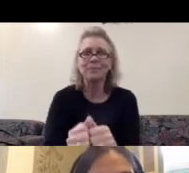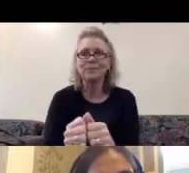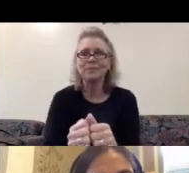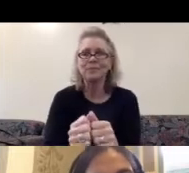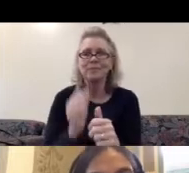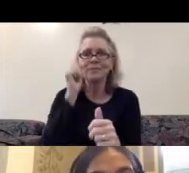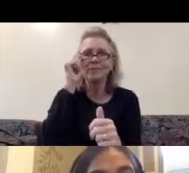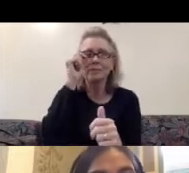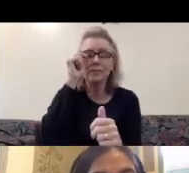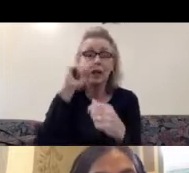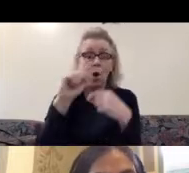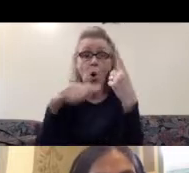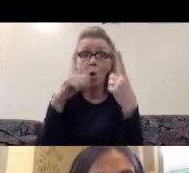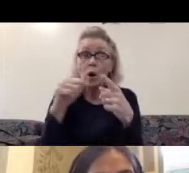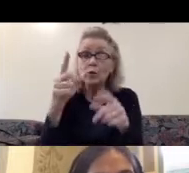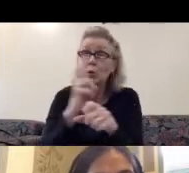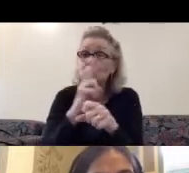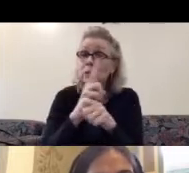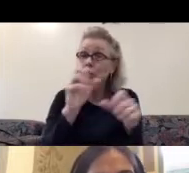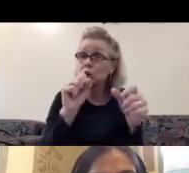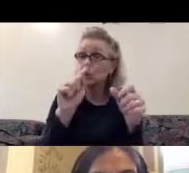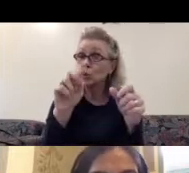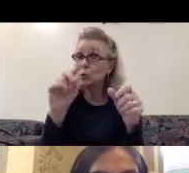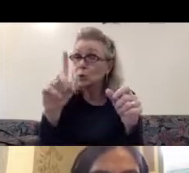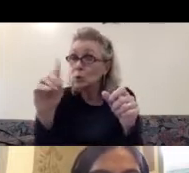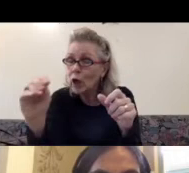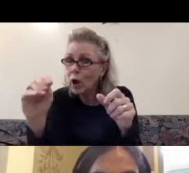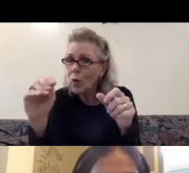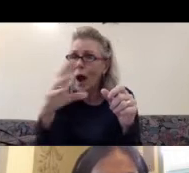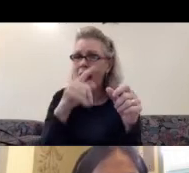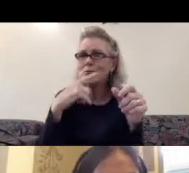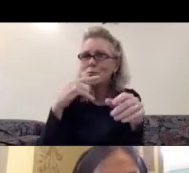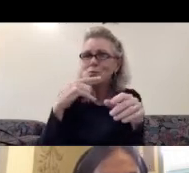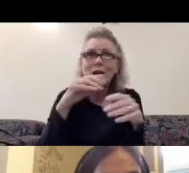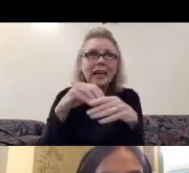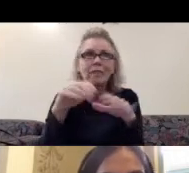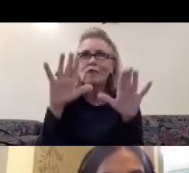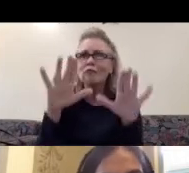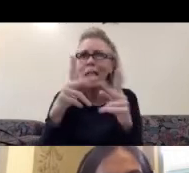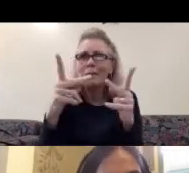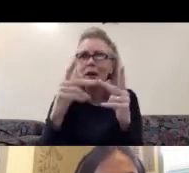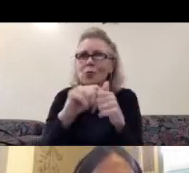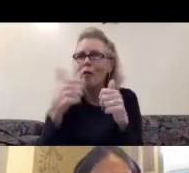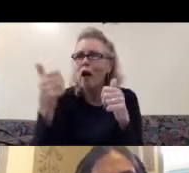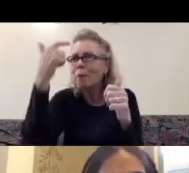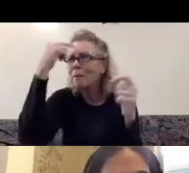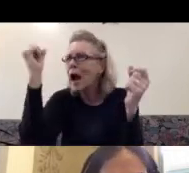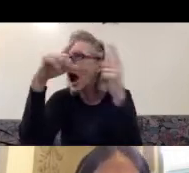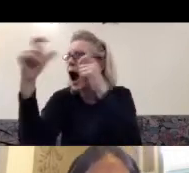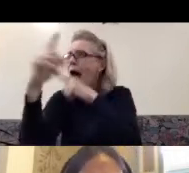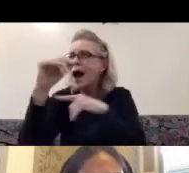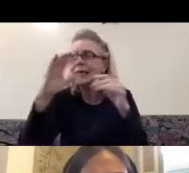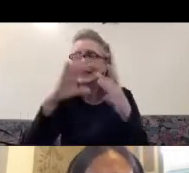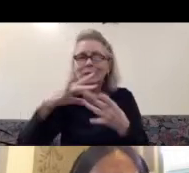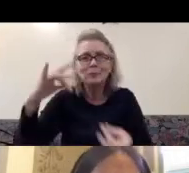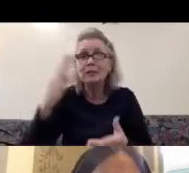When you are given a studio and you are vibrating in the same place with other minds and spirit, some alchemy happens in terms